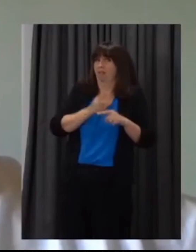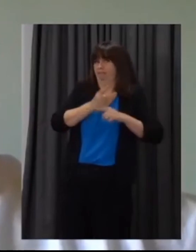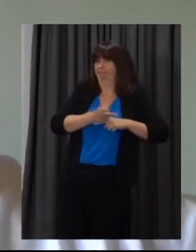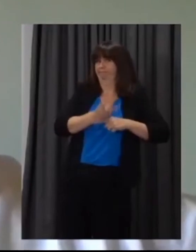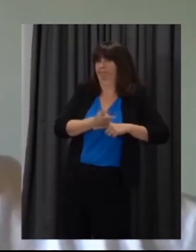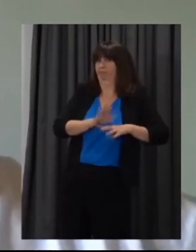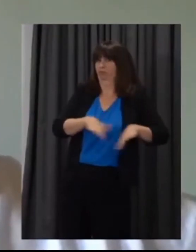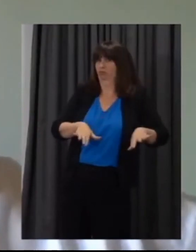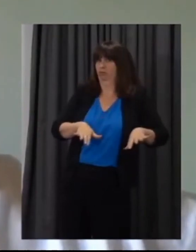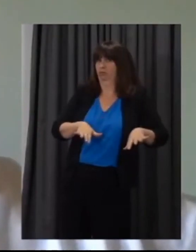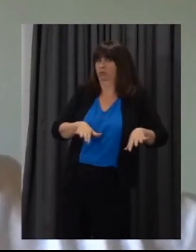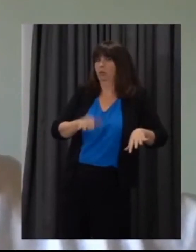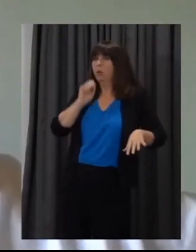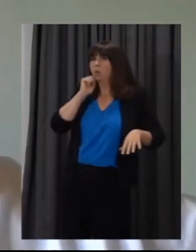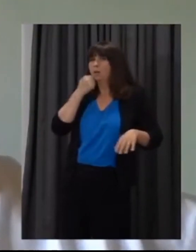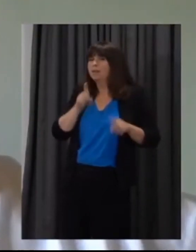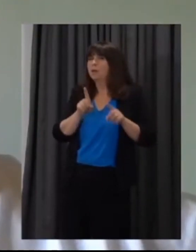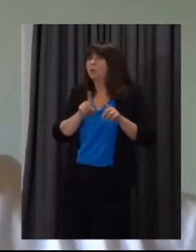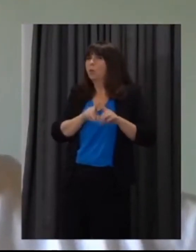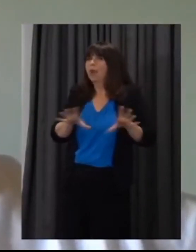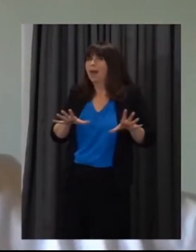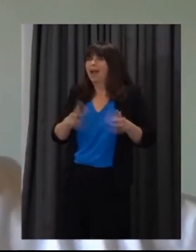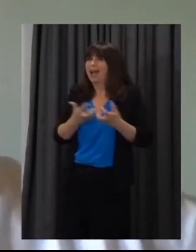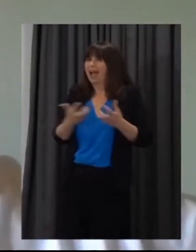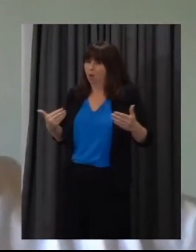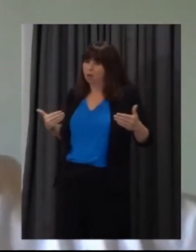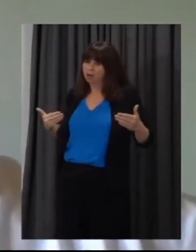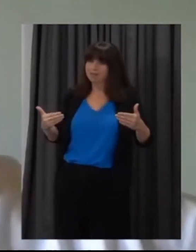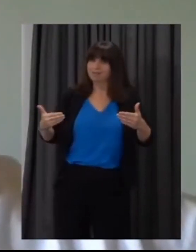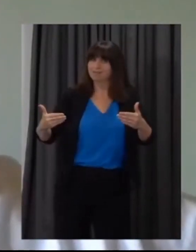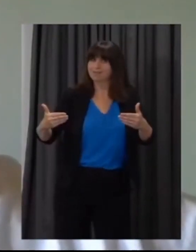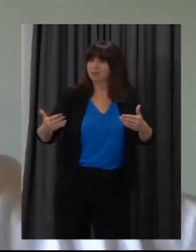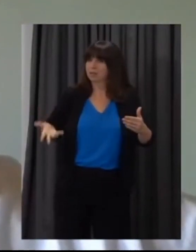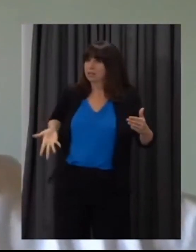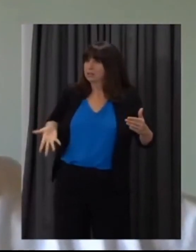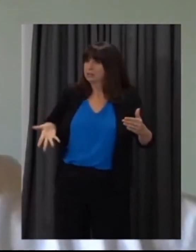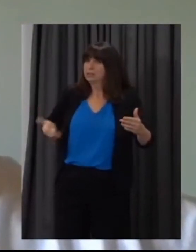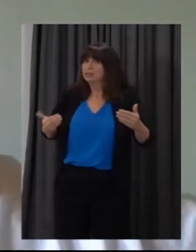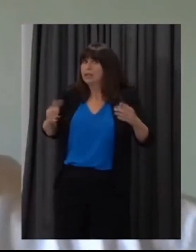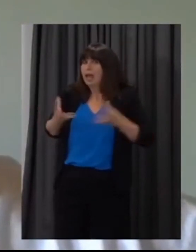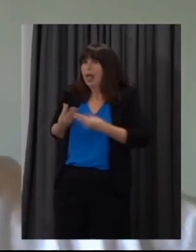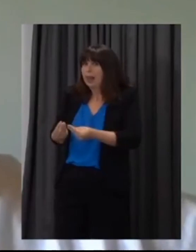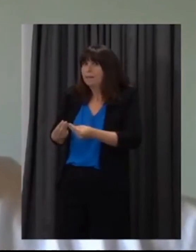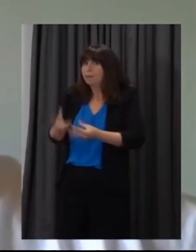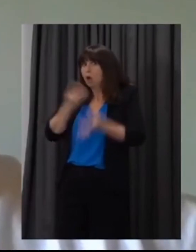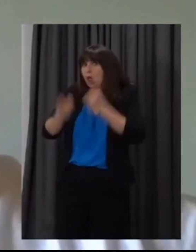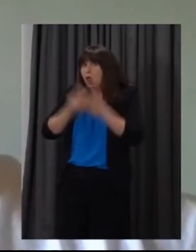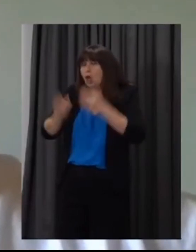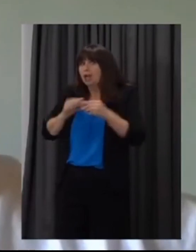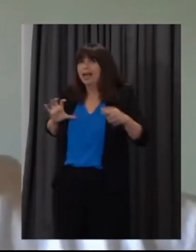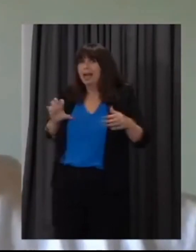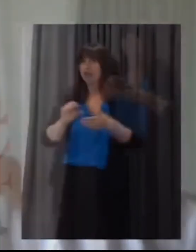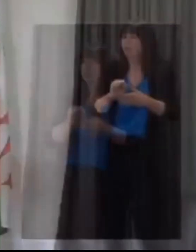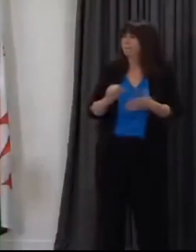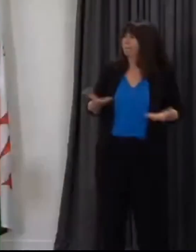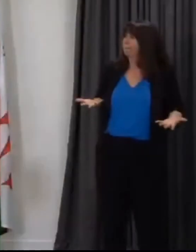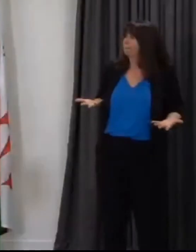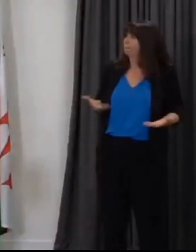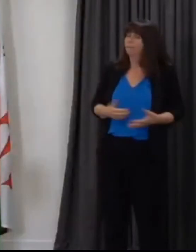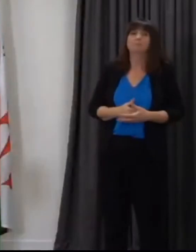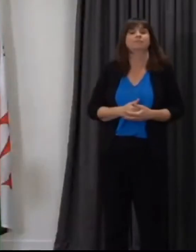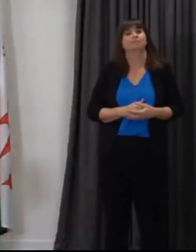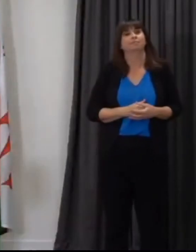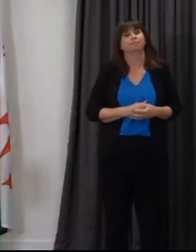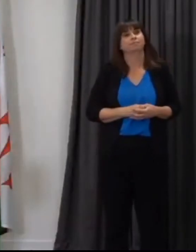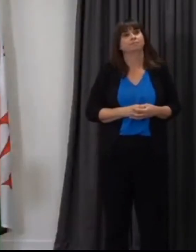from the classroom uh to counteract this widening gap in their kids education when they do well firstly